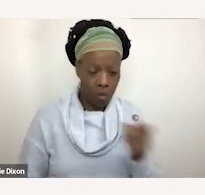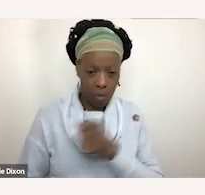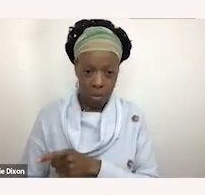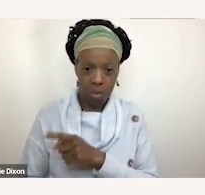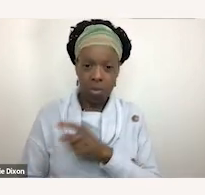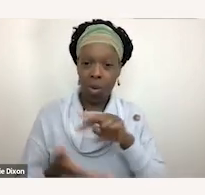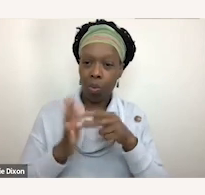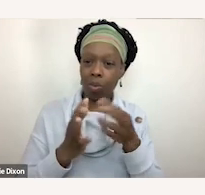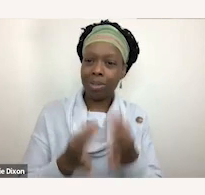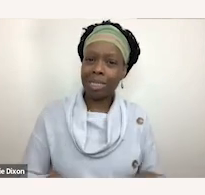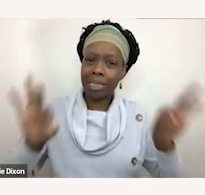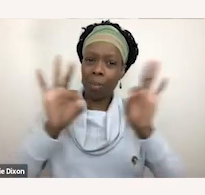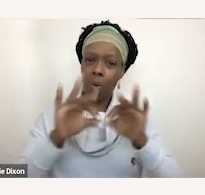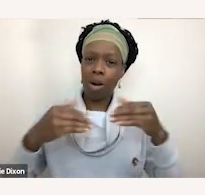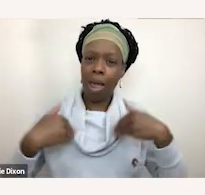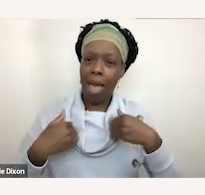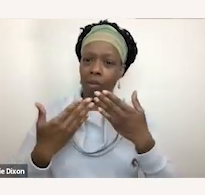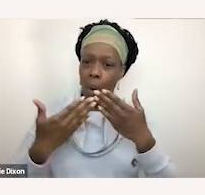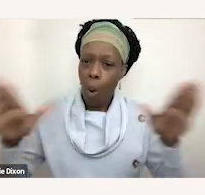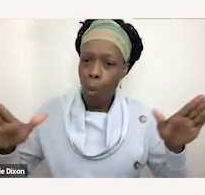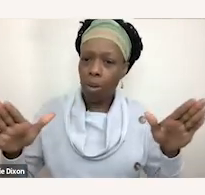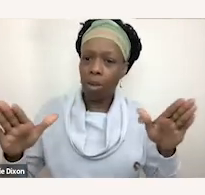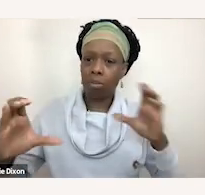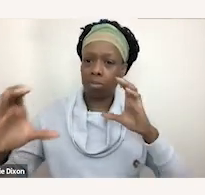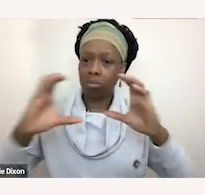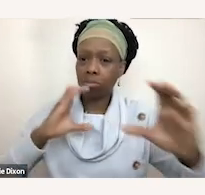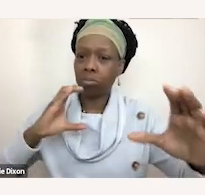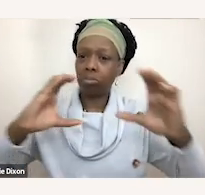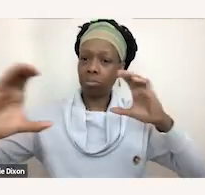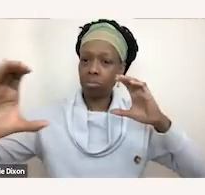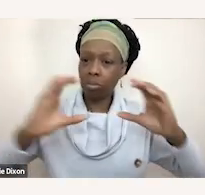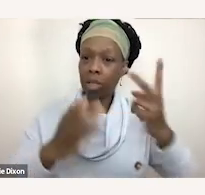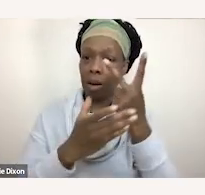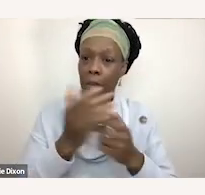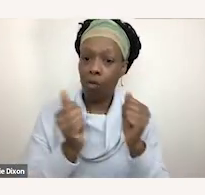that there's these open lines of communication both with yourselves and the school